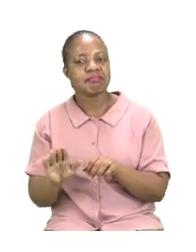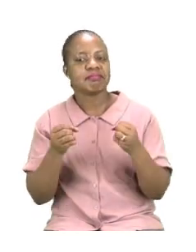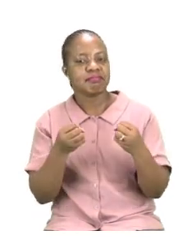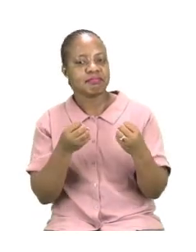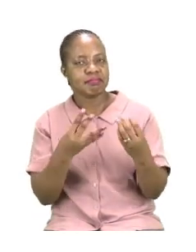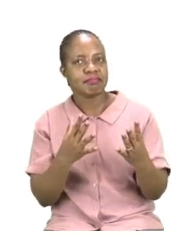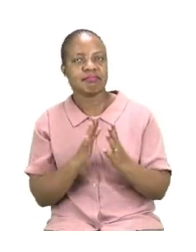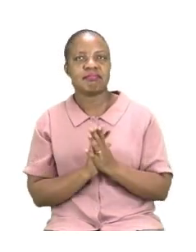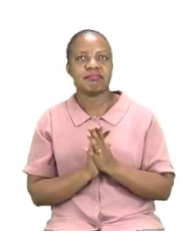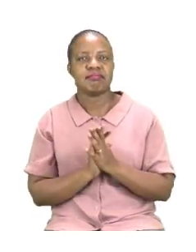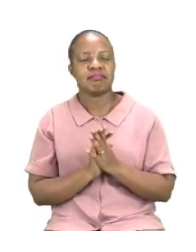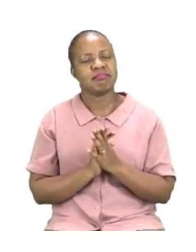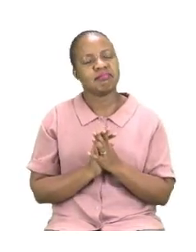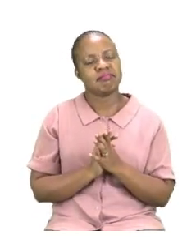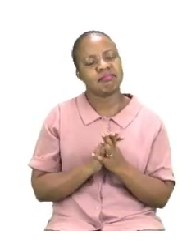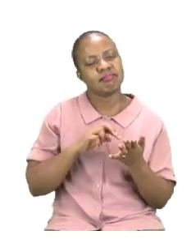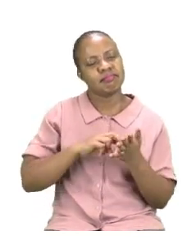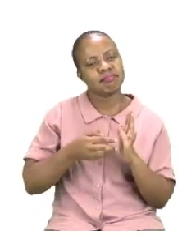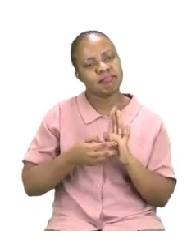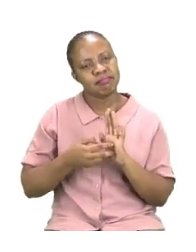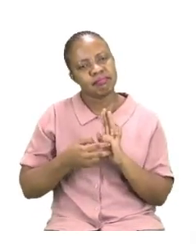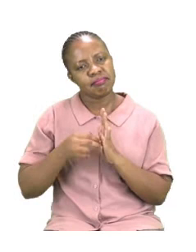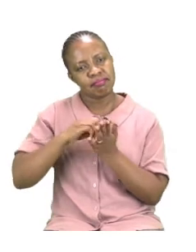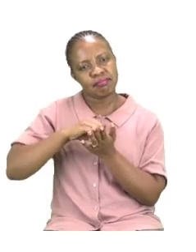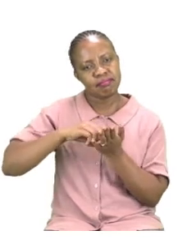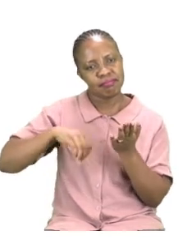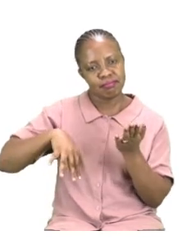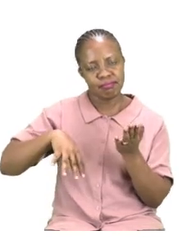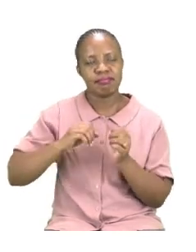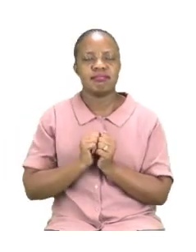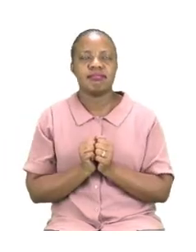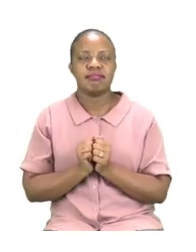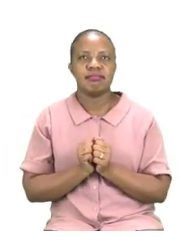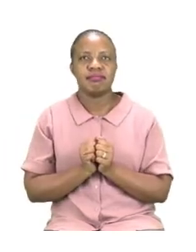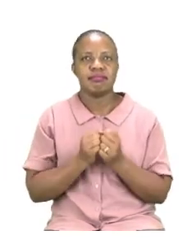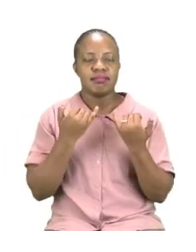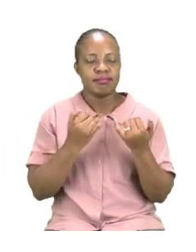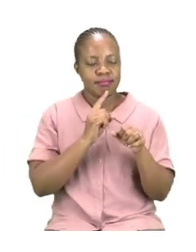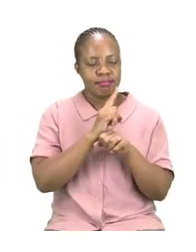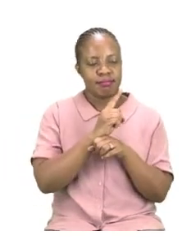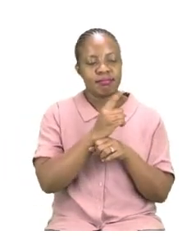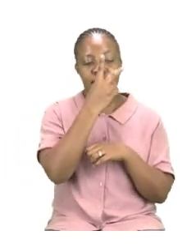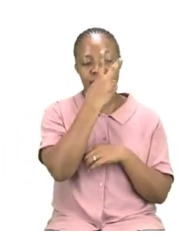subtracting. So the first number we are going to write is 27